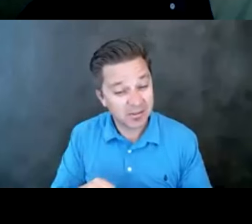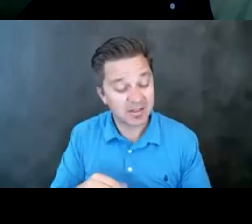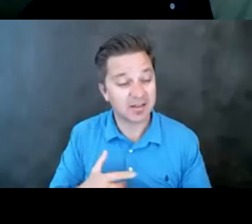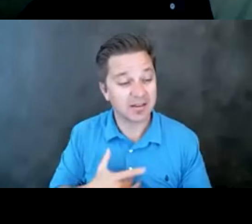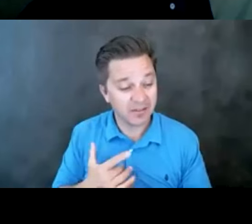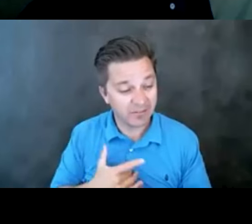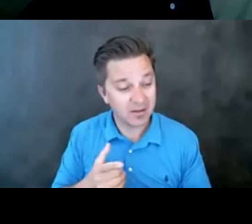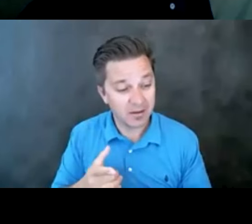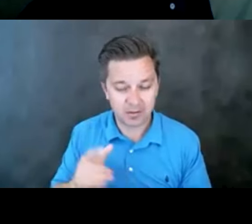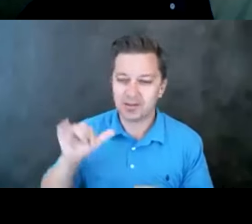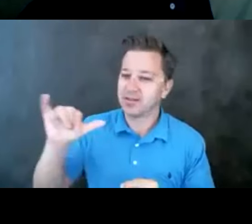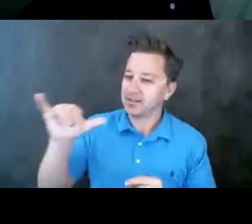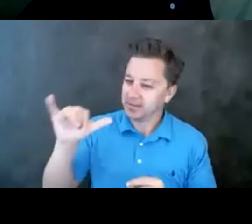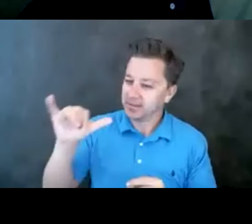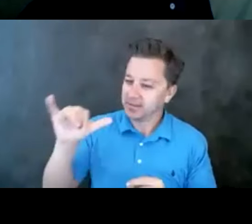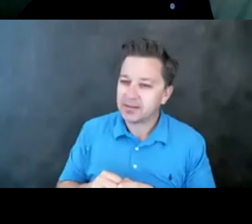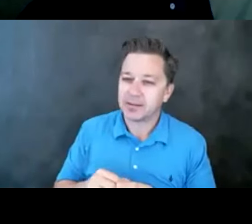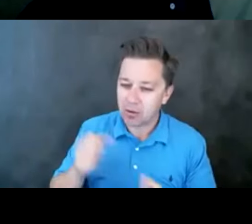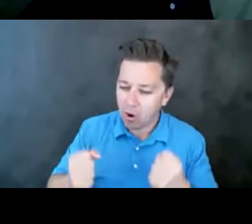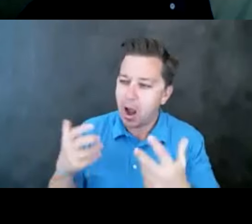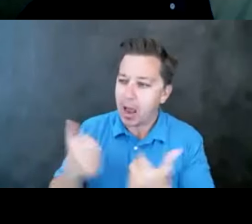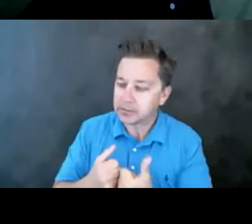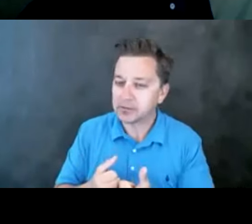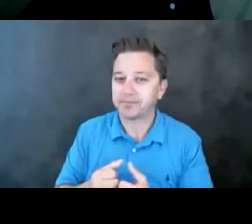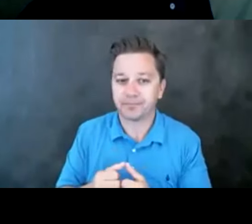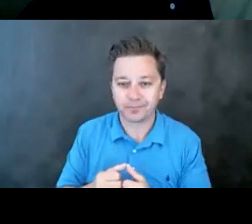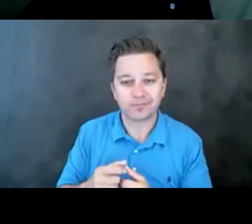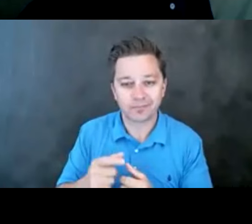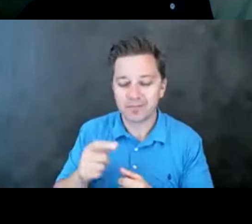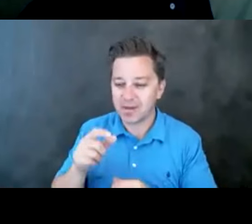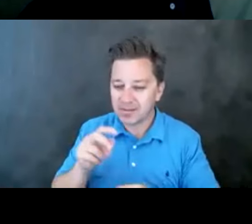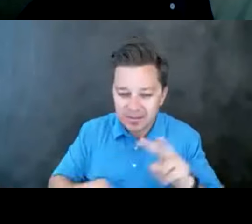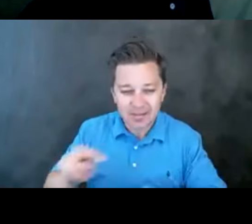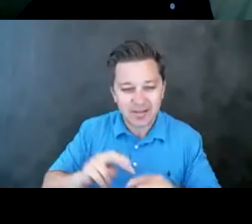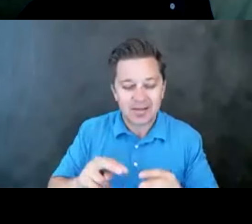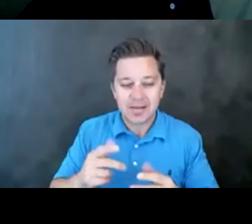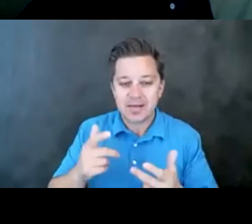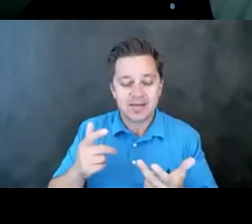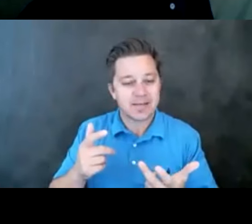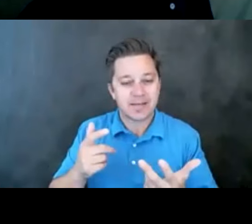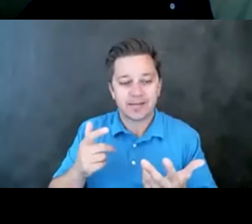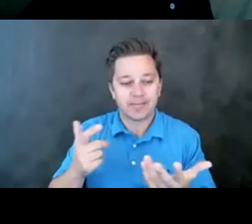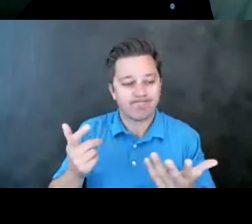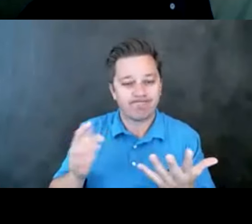populations, oftentimes these incidents are masked as that, so.